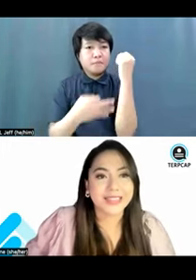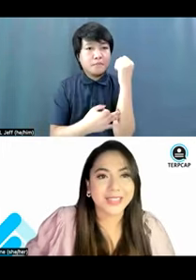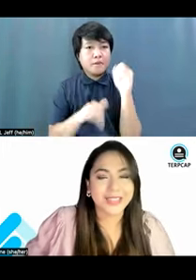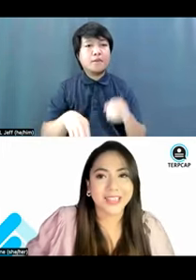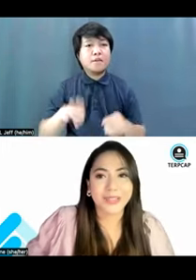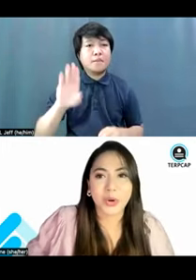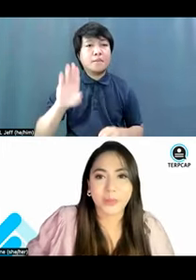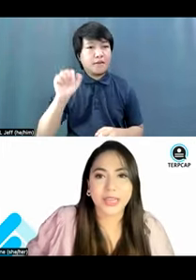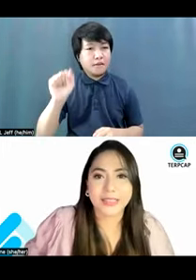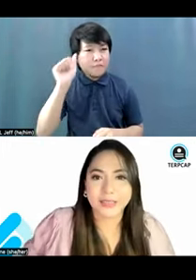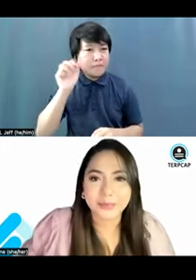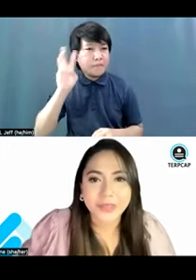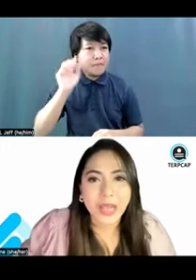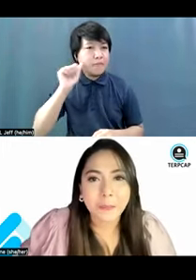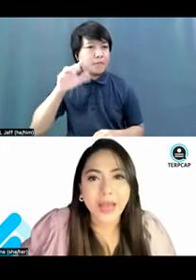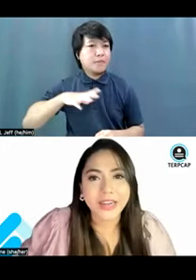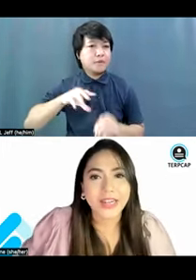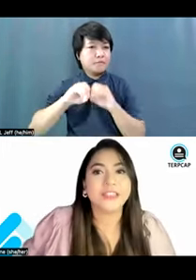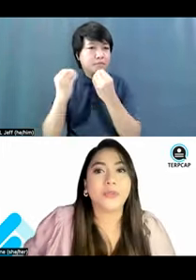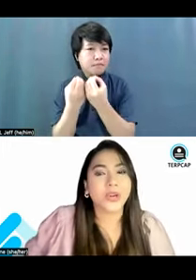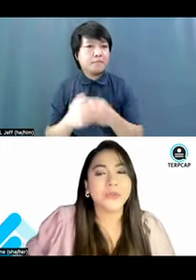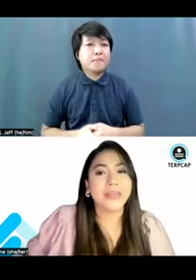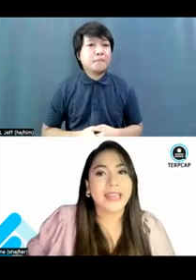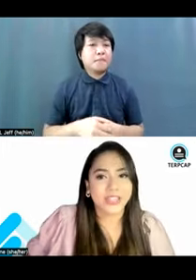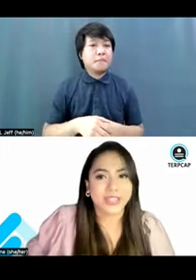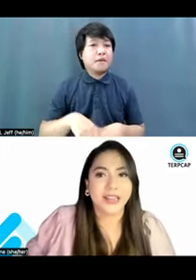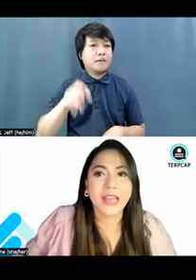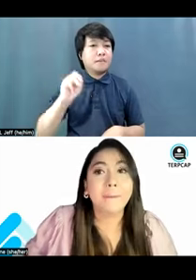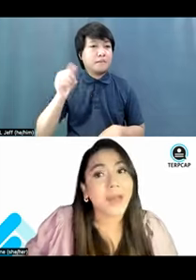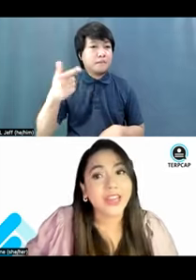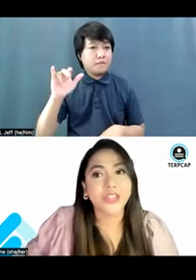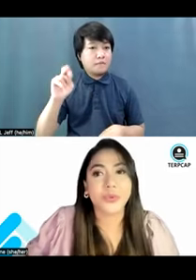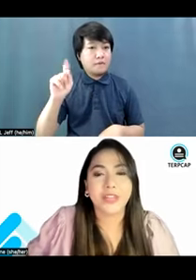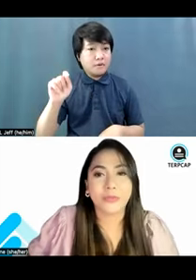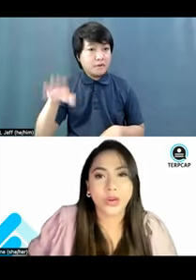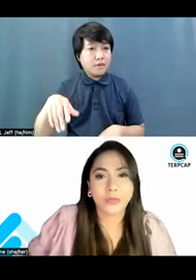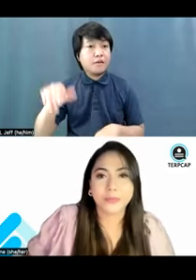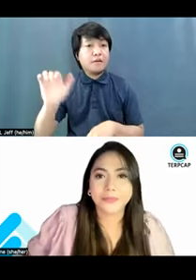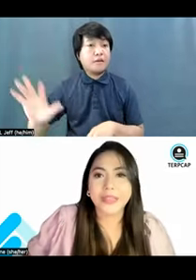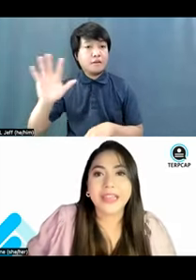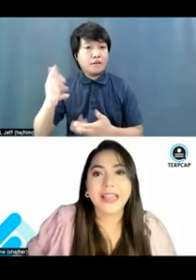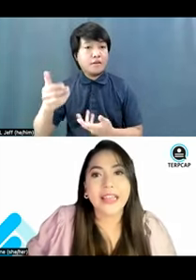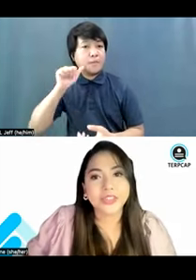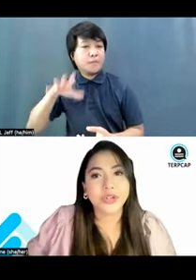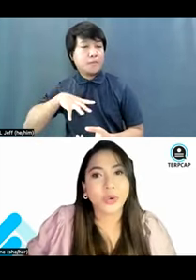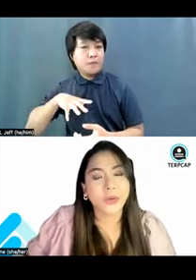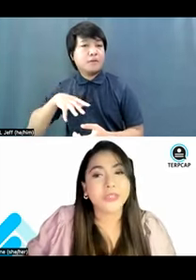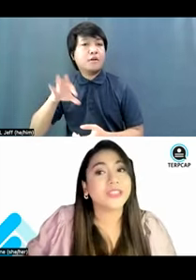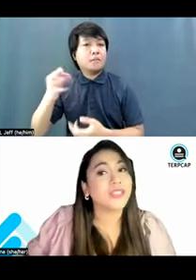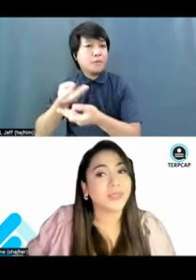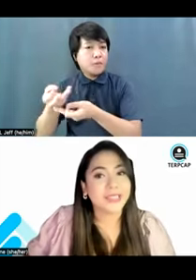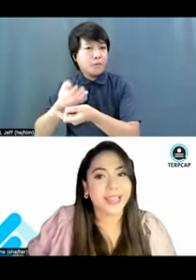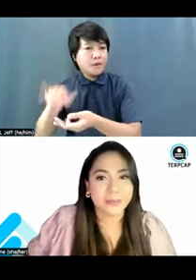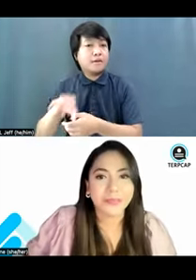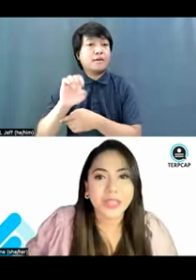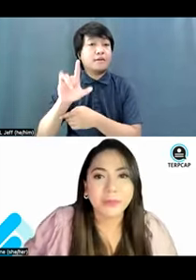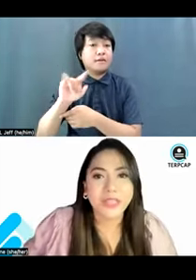Organization, Inc., Migrant Forum in Asia, Migrant Women Forum, Elijah Corpus